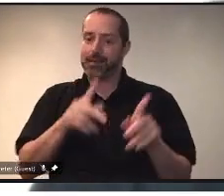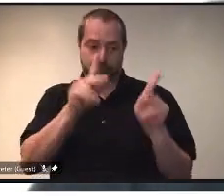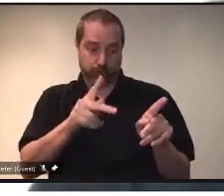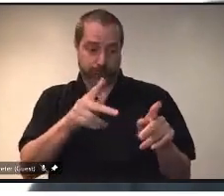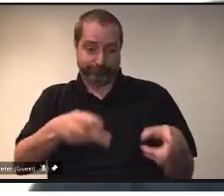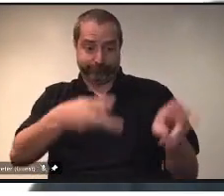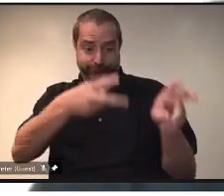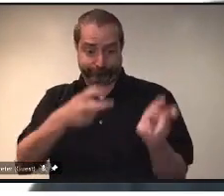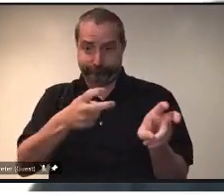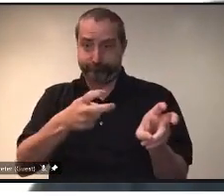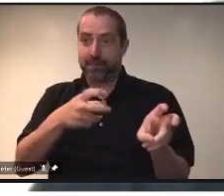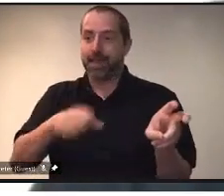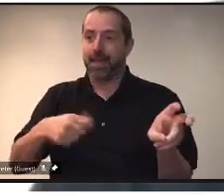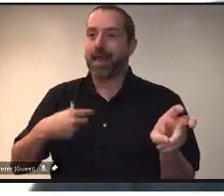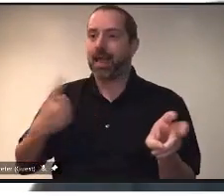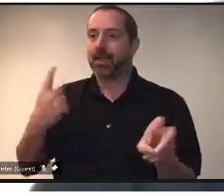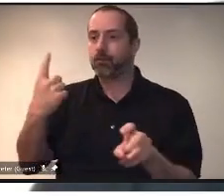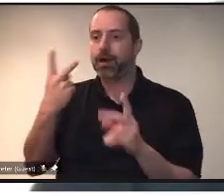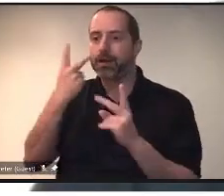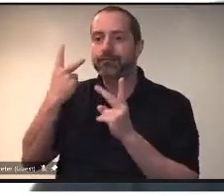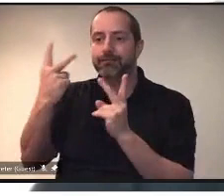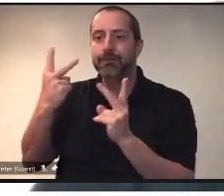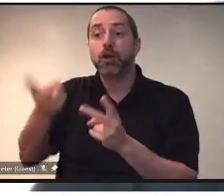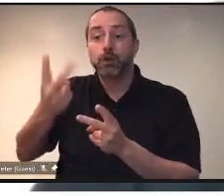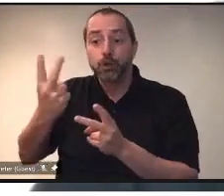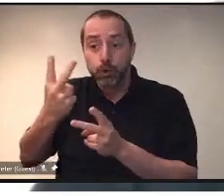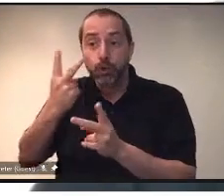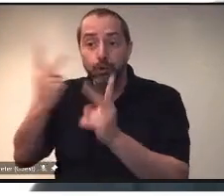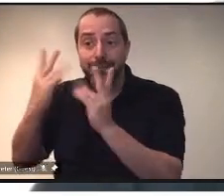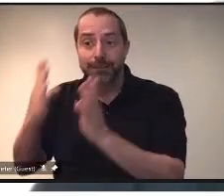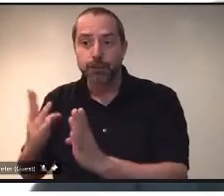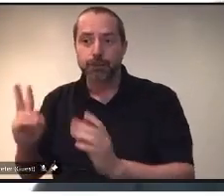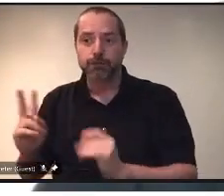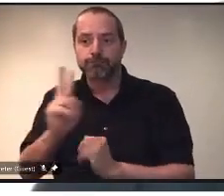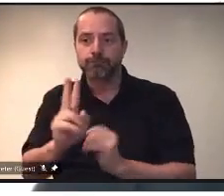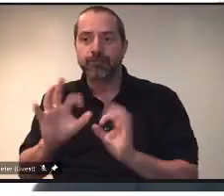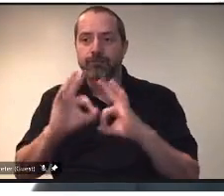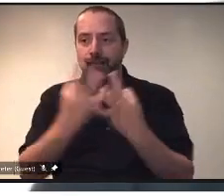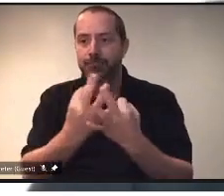Only one designated person can be at the patient at one time.